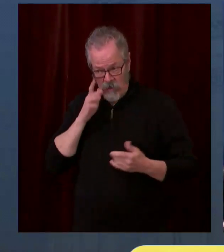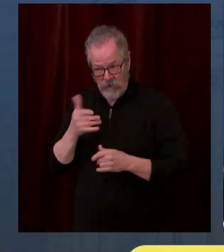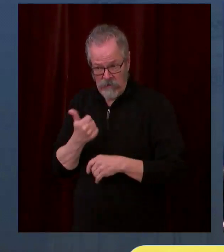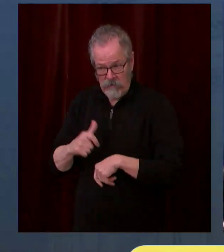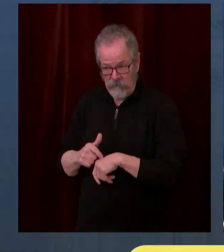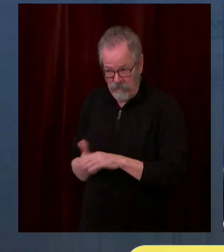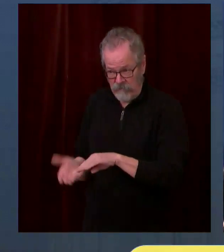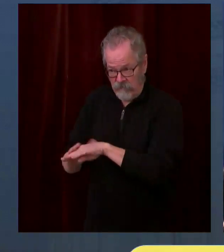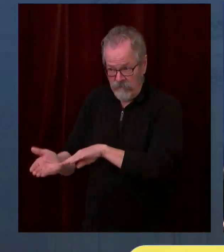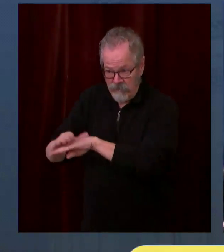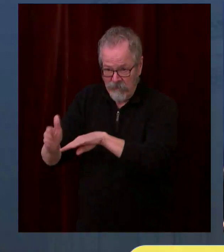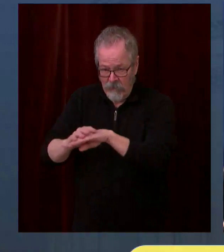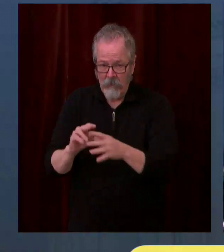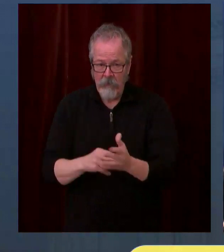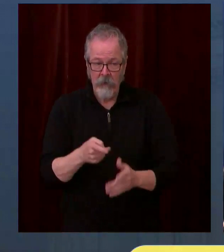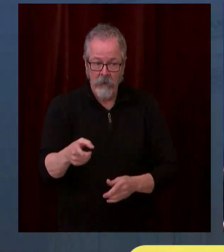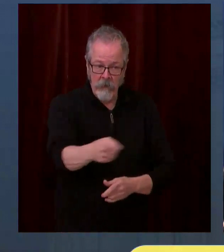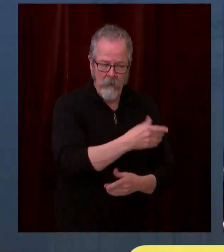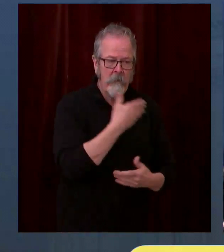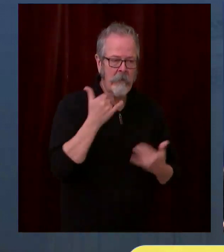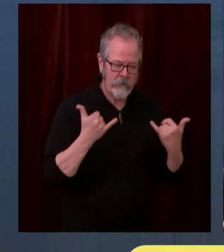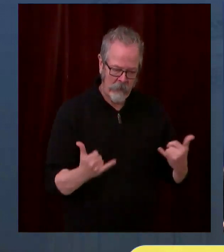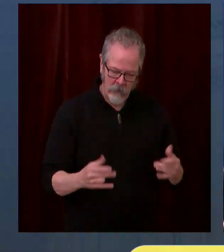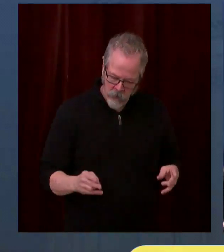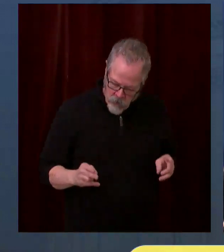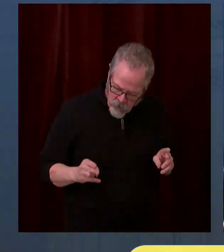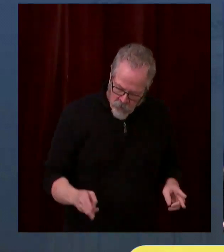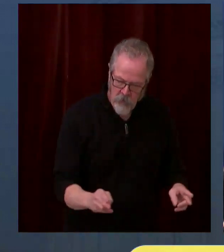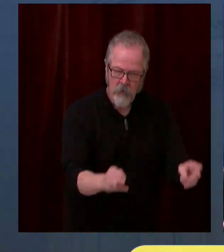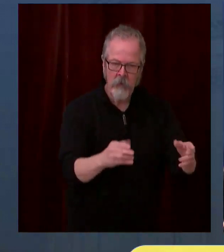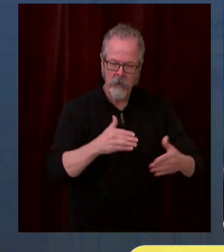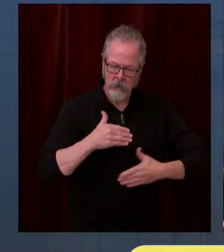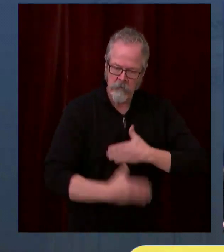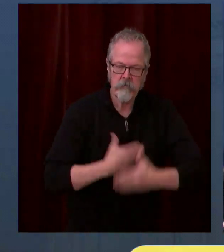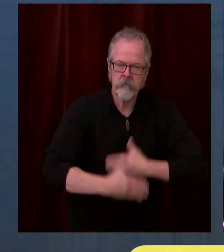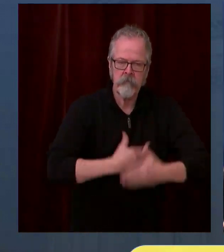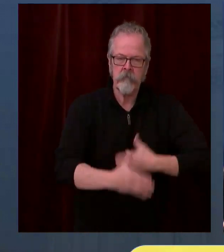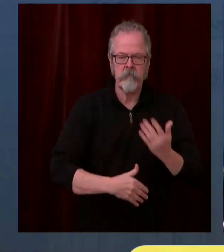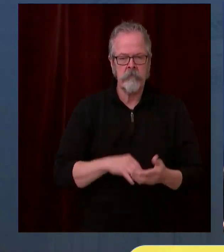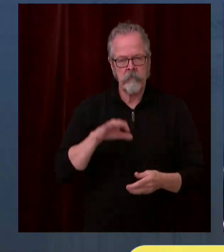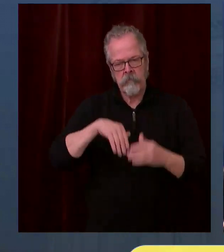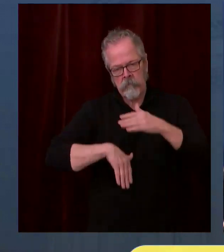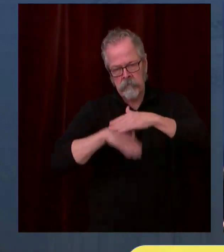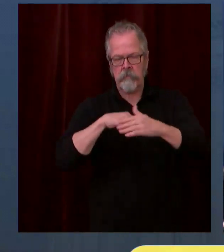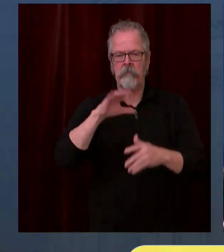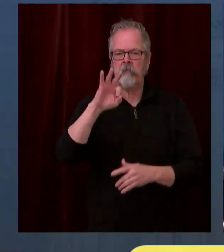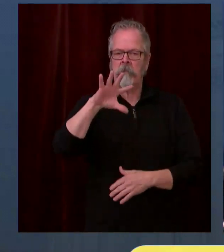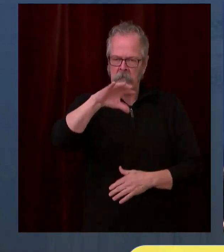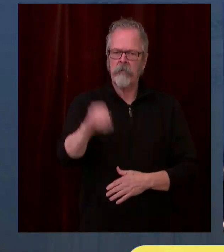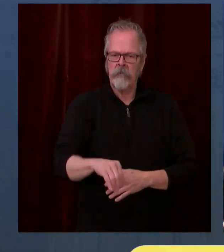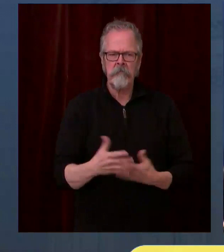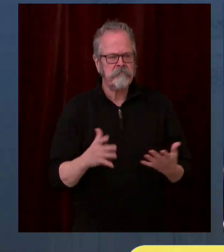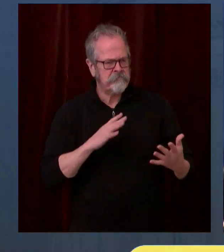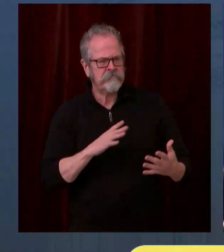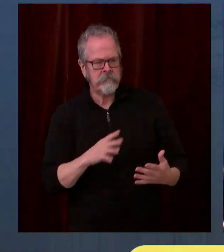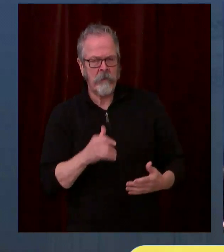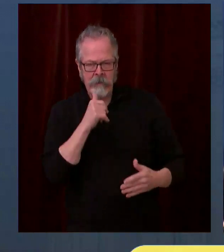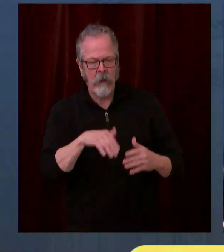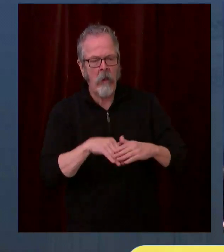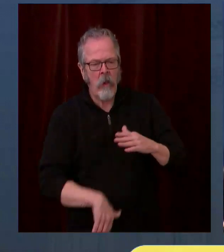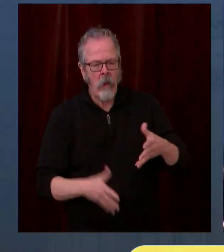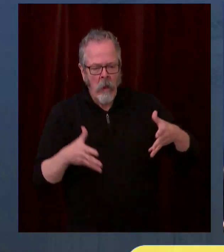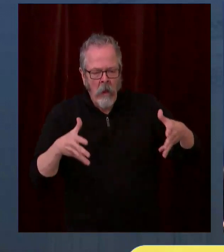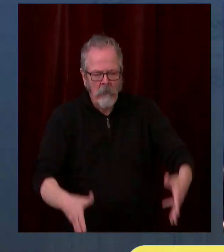The fifth step we are taking is that we are launching the Washington State Phase Finder. And